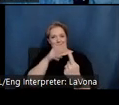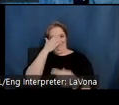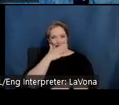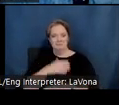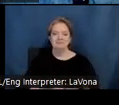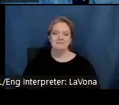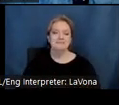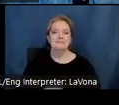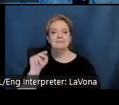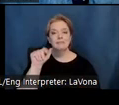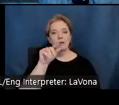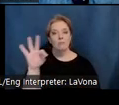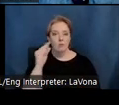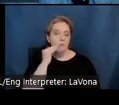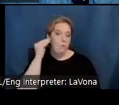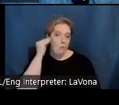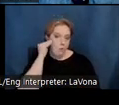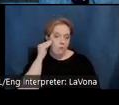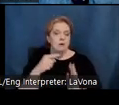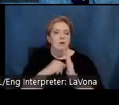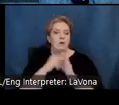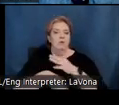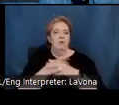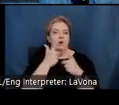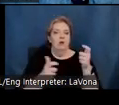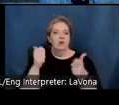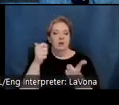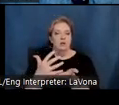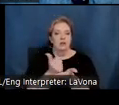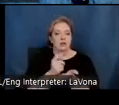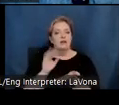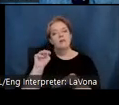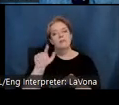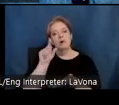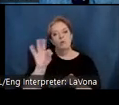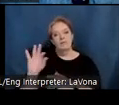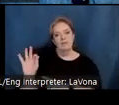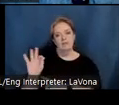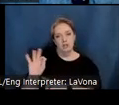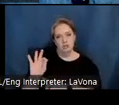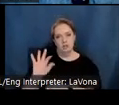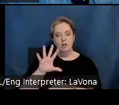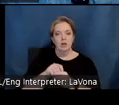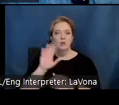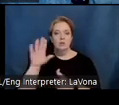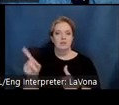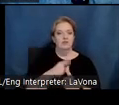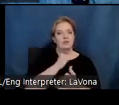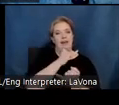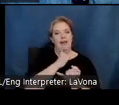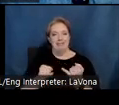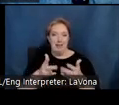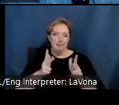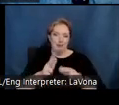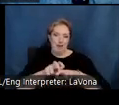The Maloof historic home displays the world's largest collection of Maloof furniture, including both Sam's first and last rocking chairs.